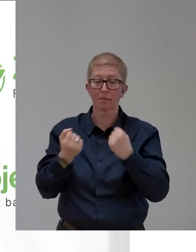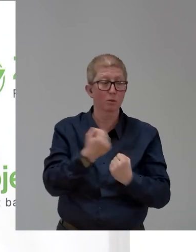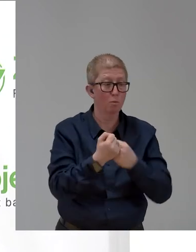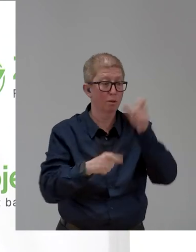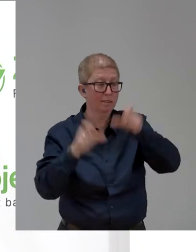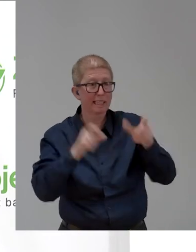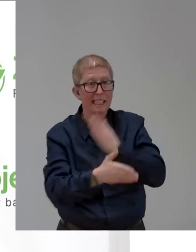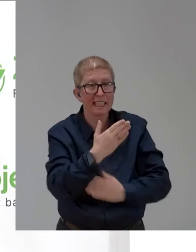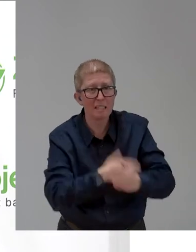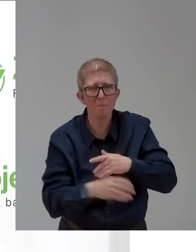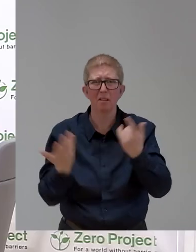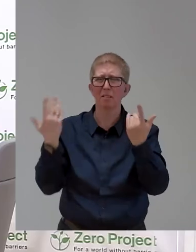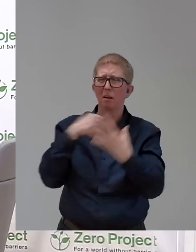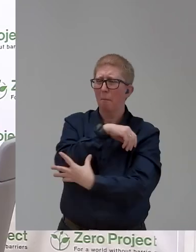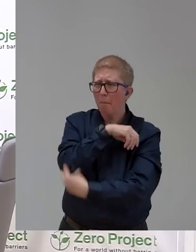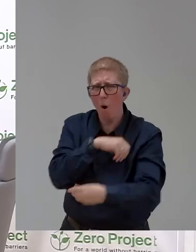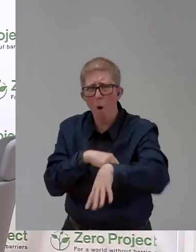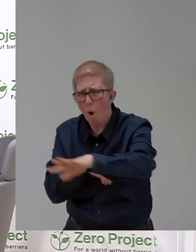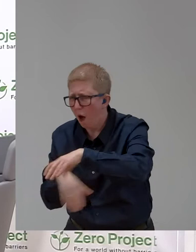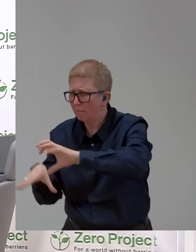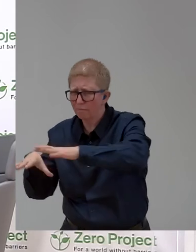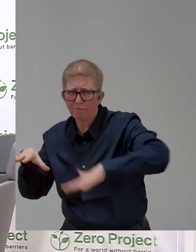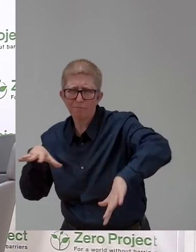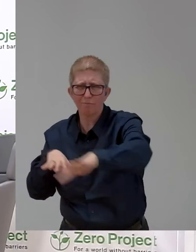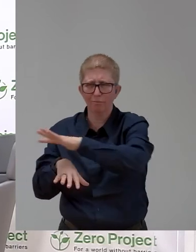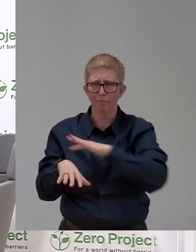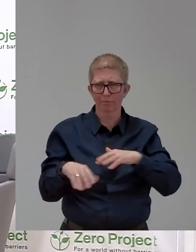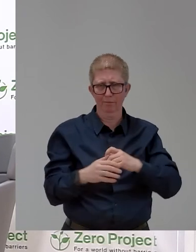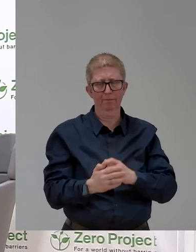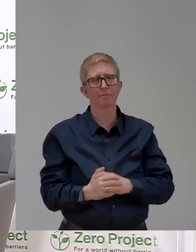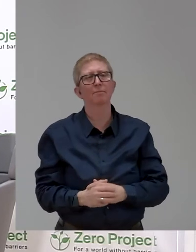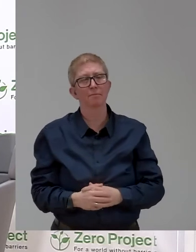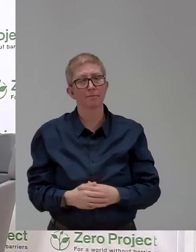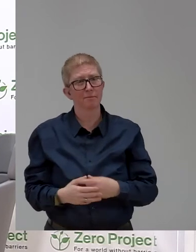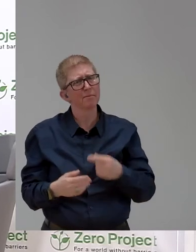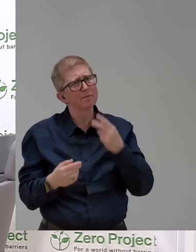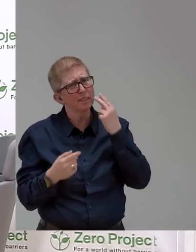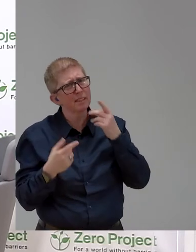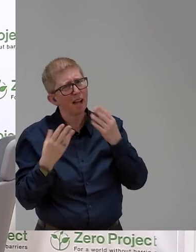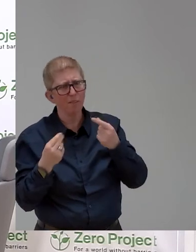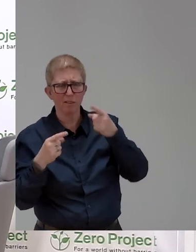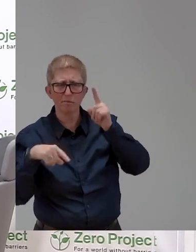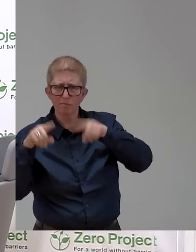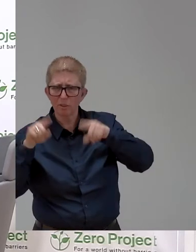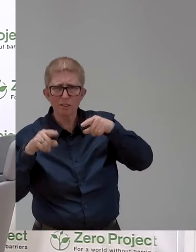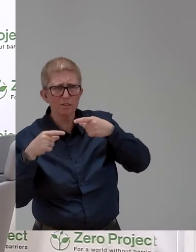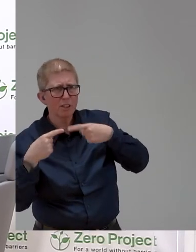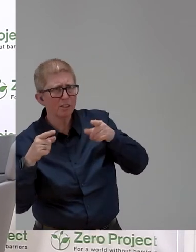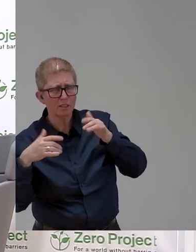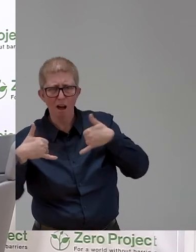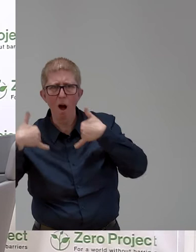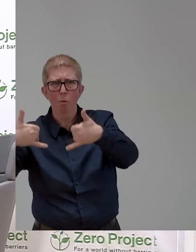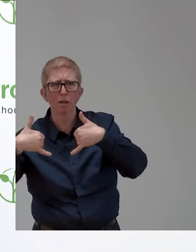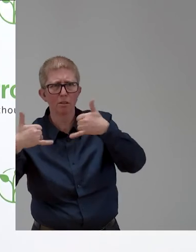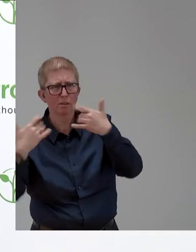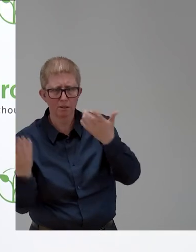world. Johanna, we have been seeing very diverse things from the paperbacks in Africa to the orientation system in